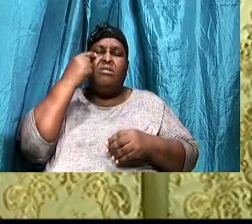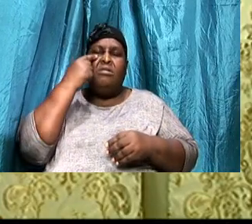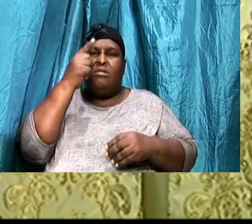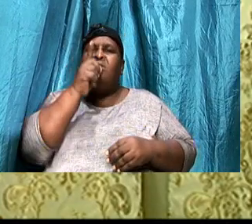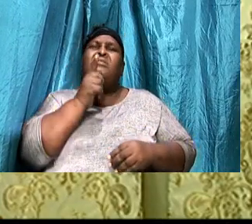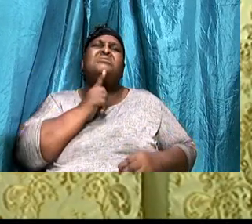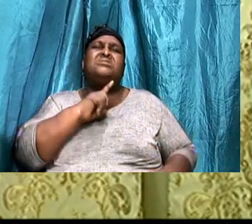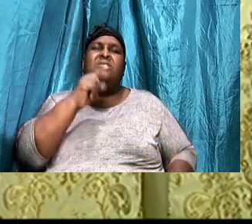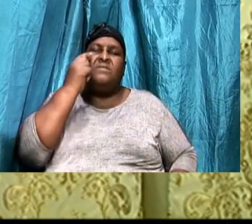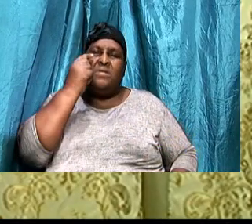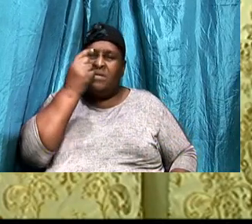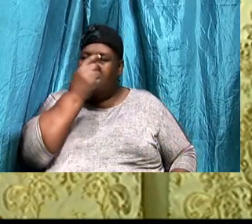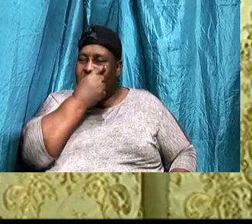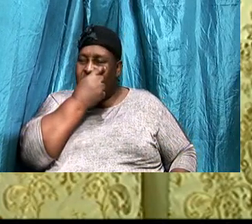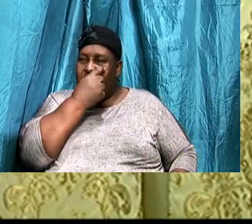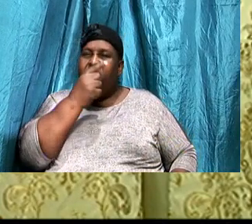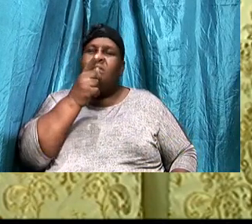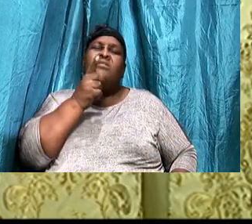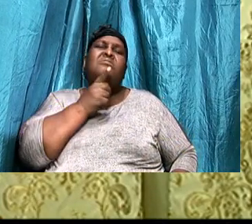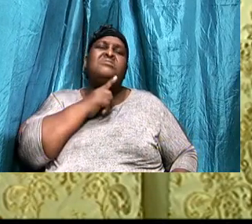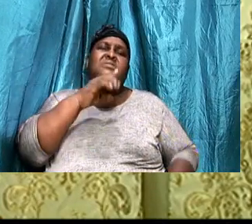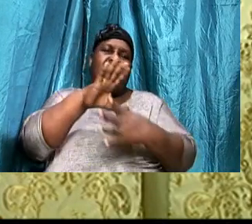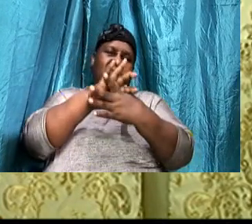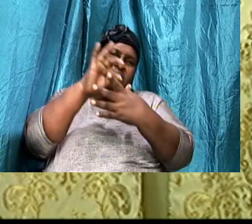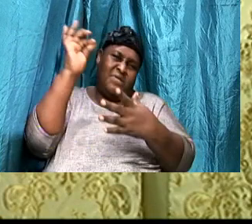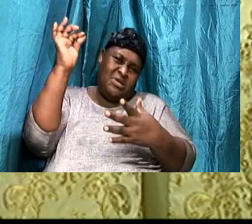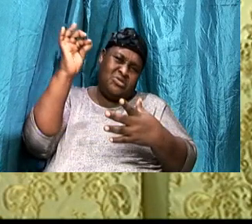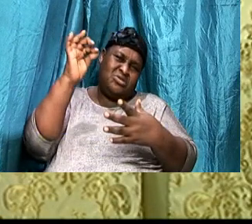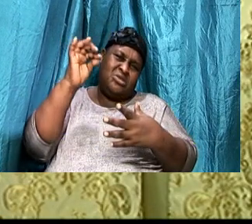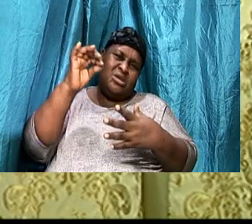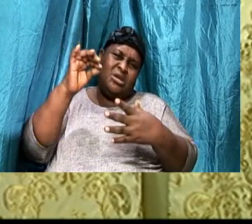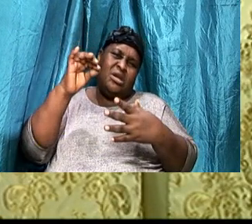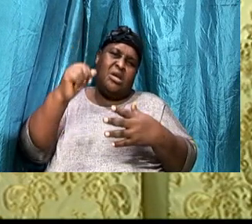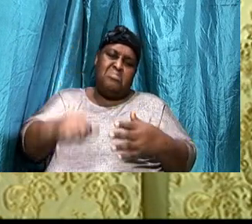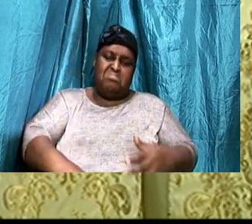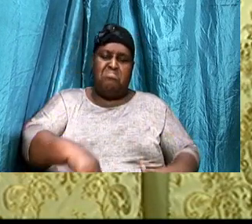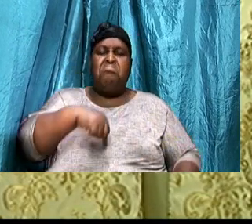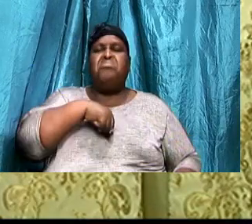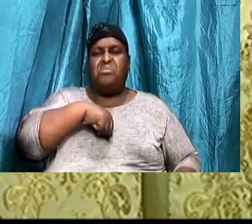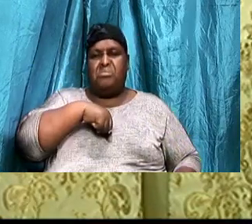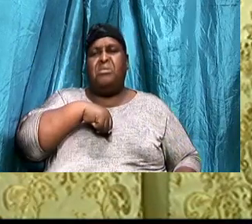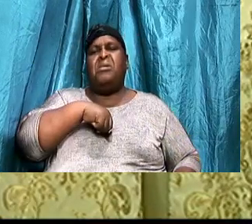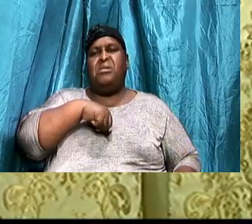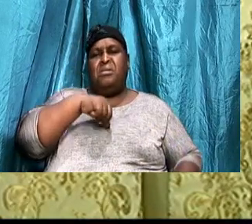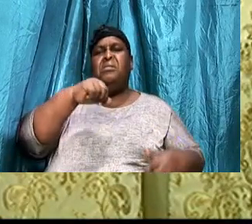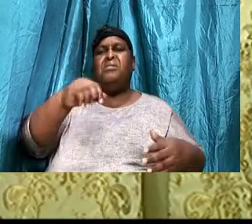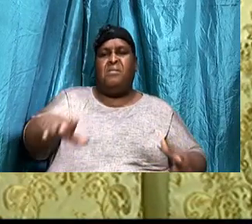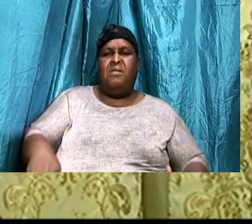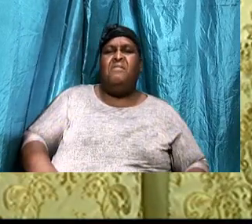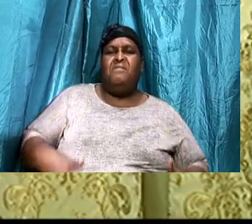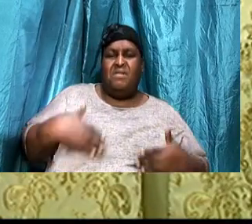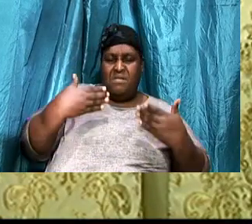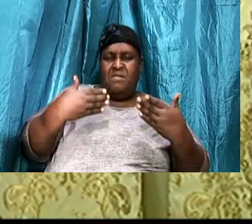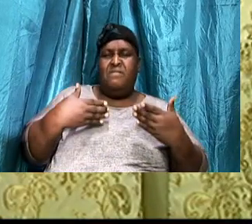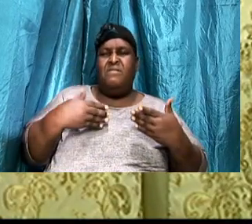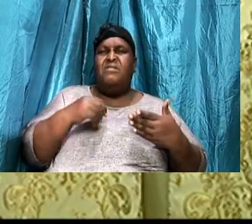And the pride, Of life, This is not of the father, But of the world,